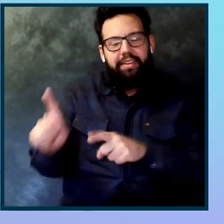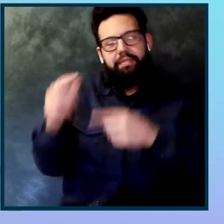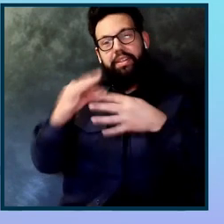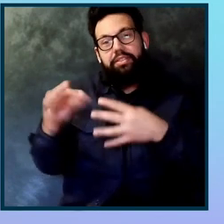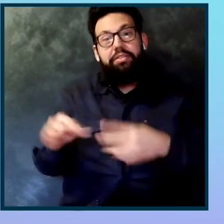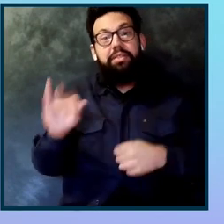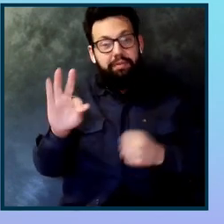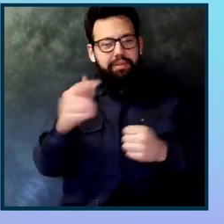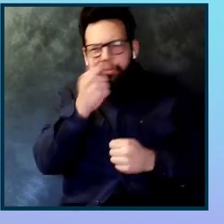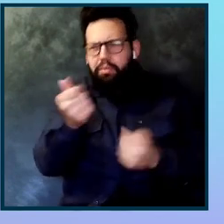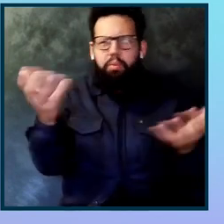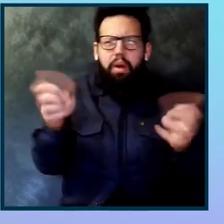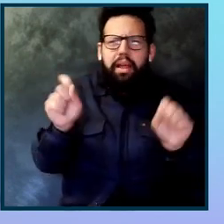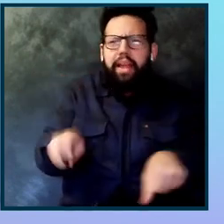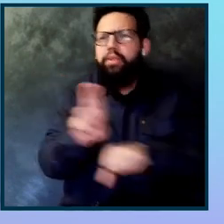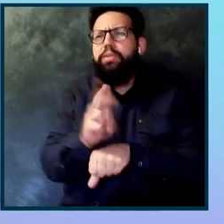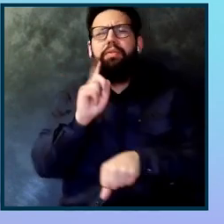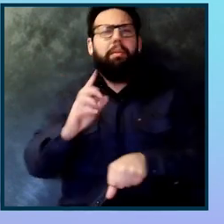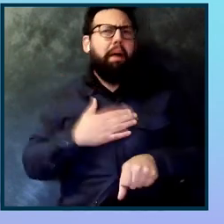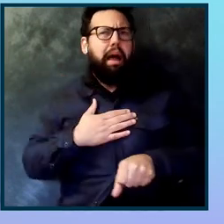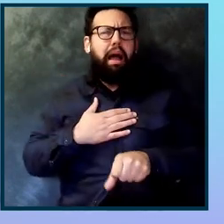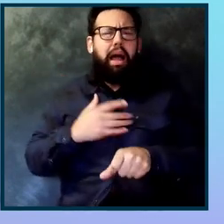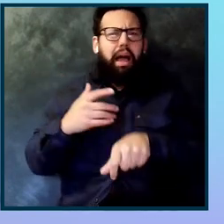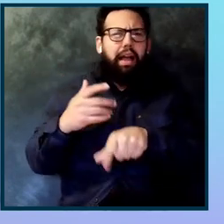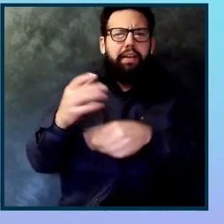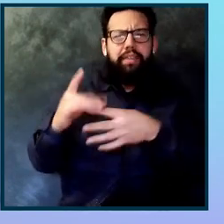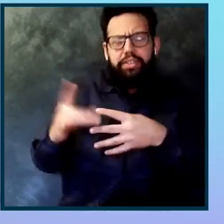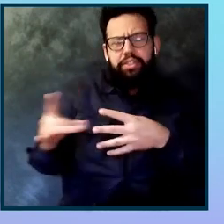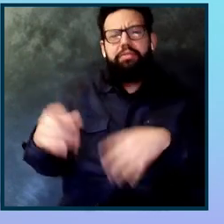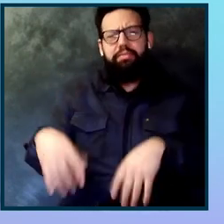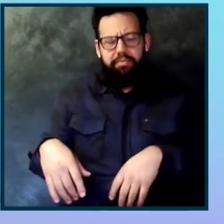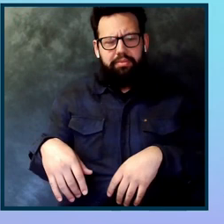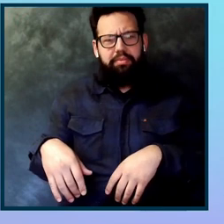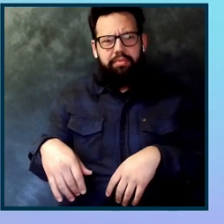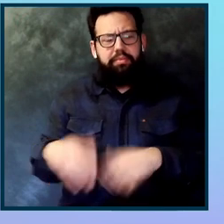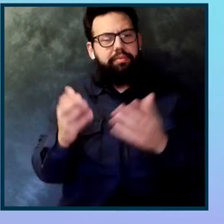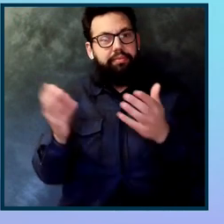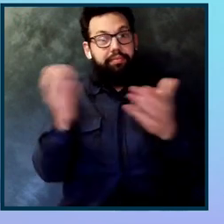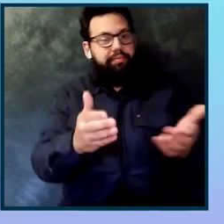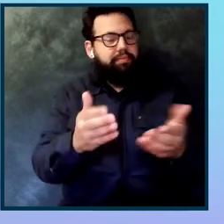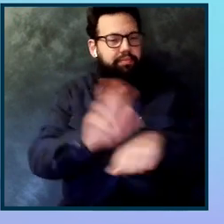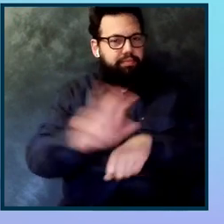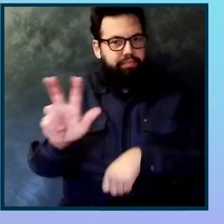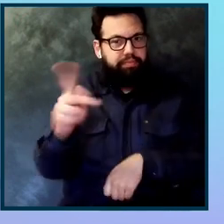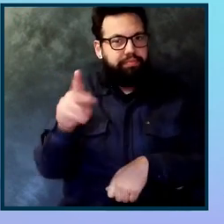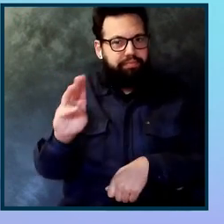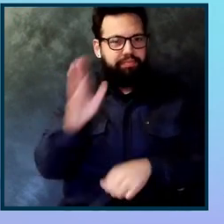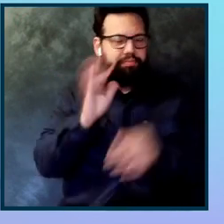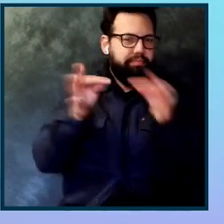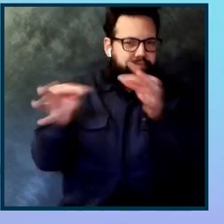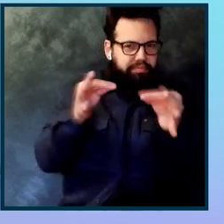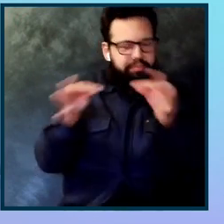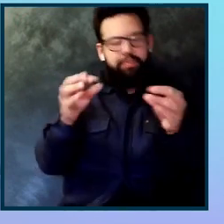please attend the session on Thursday, 11 a.m., where Preeti Kumar and Haris Schneiderman will give you detailed information on the power of Axe